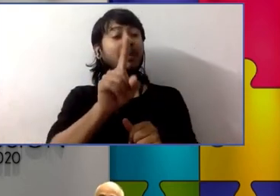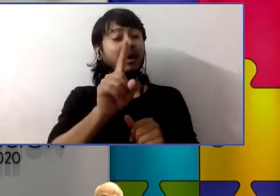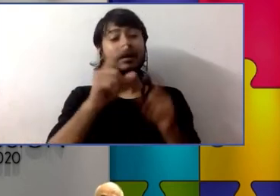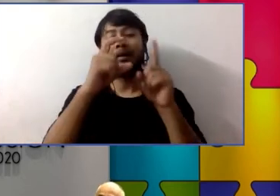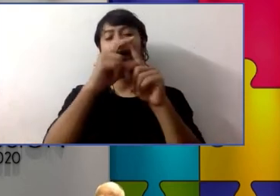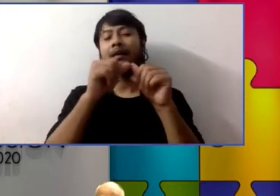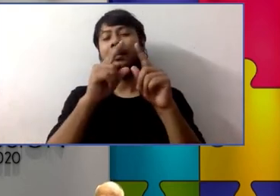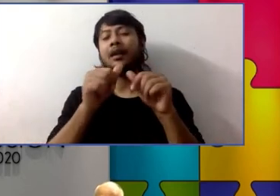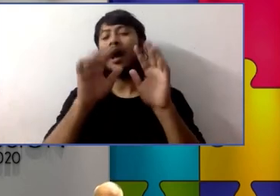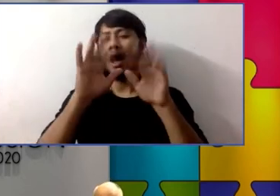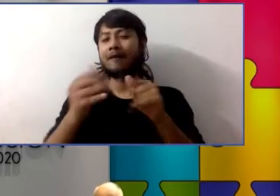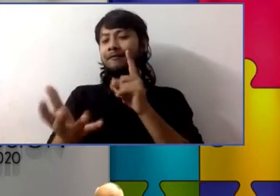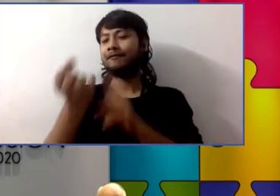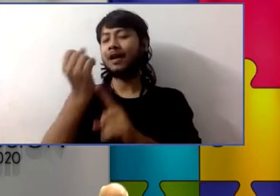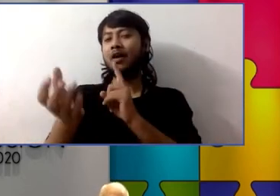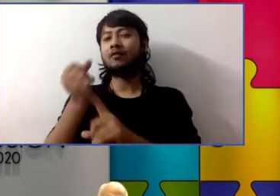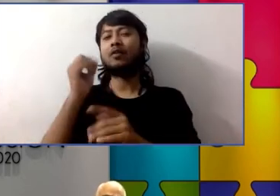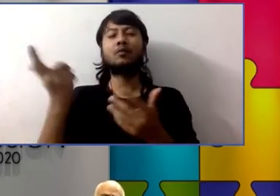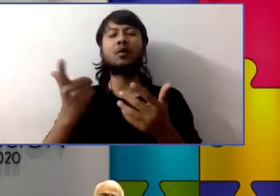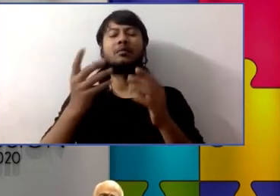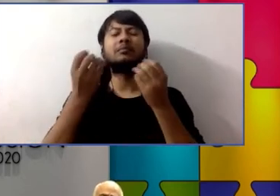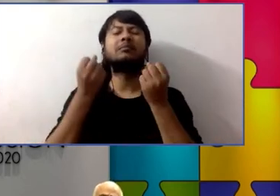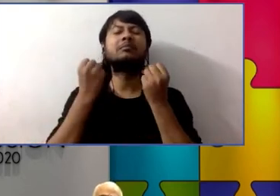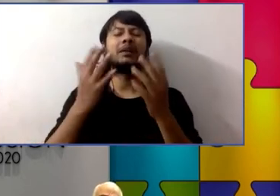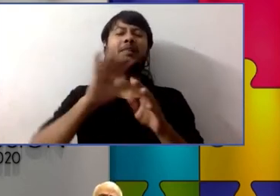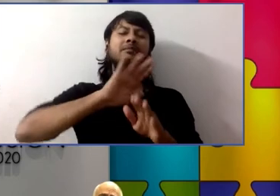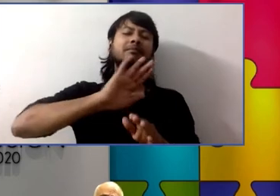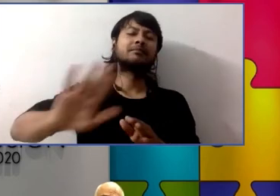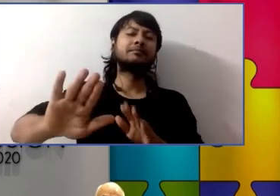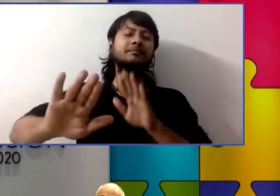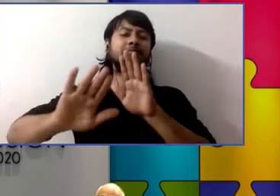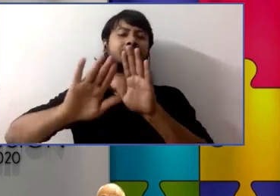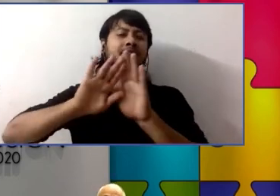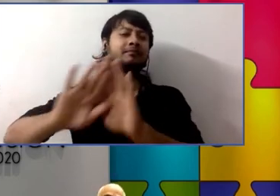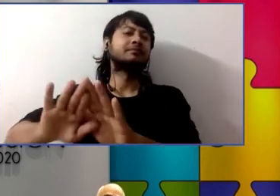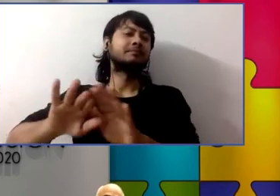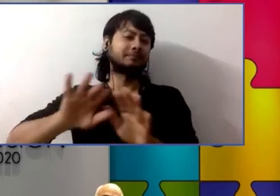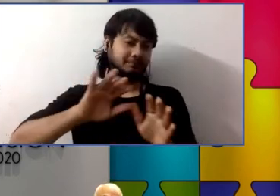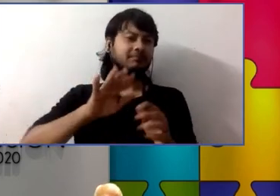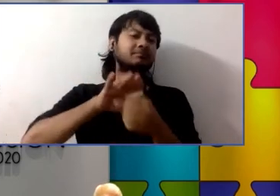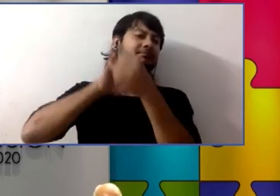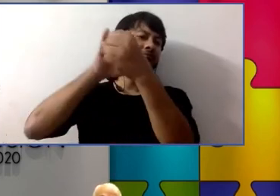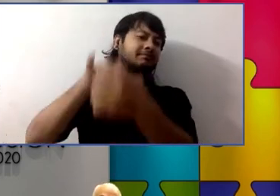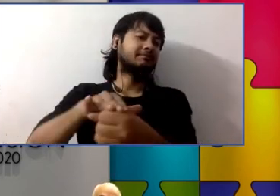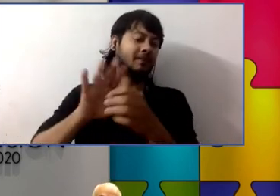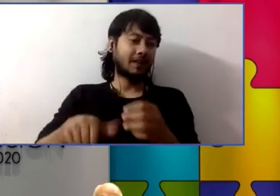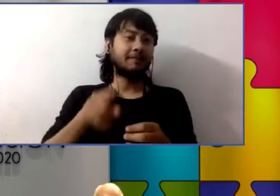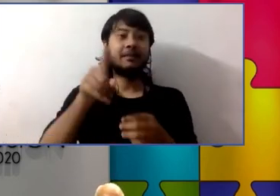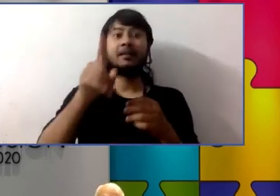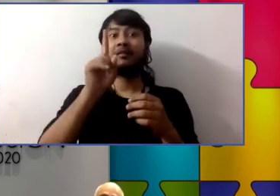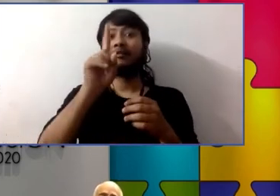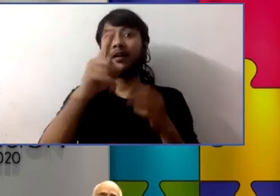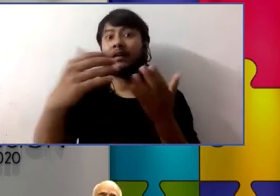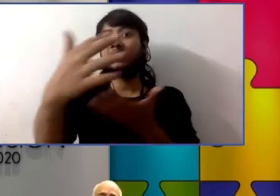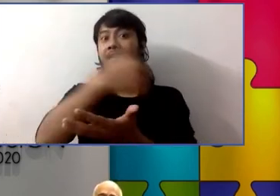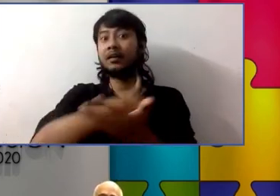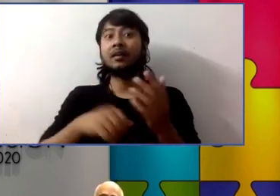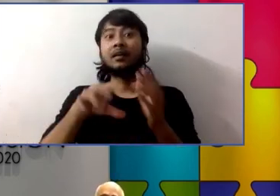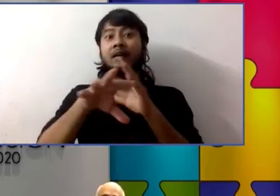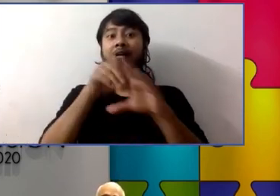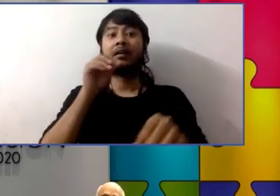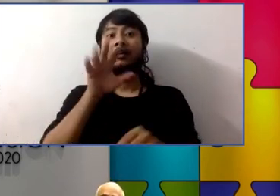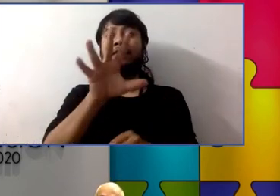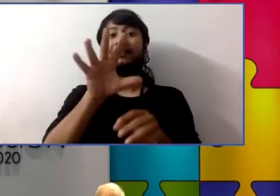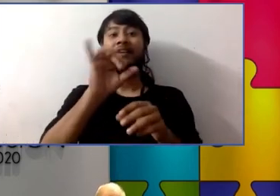this country and worldwide one staff from the united states says that 56 of kids with intellectual disabilities